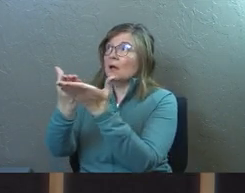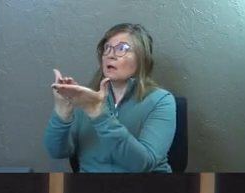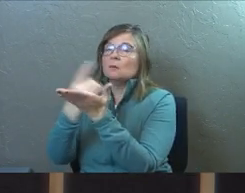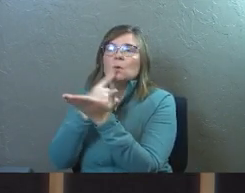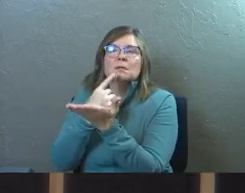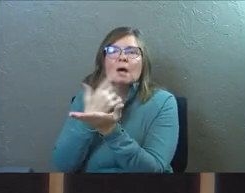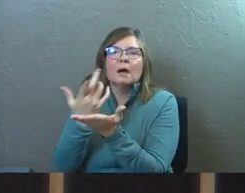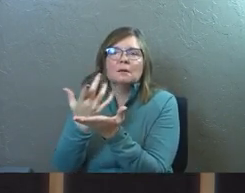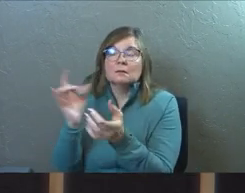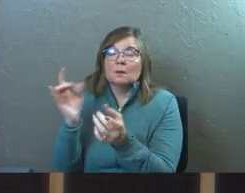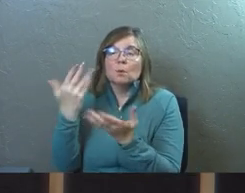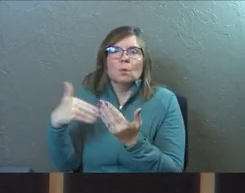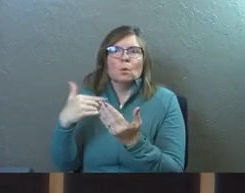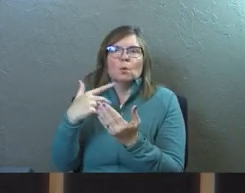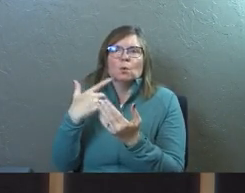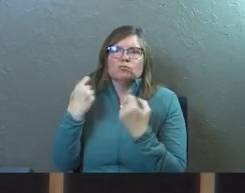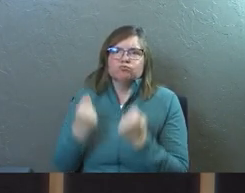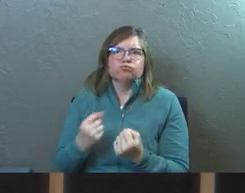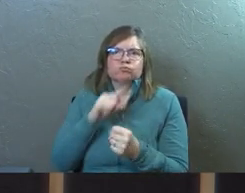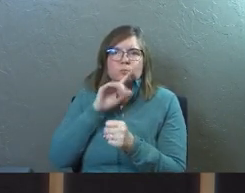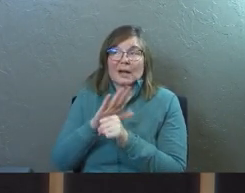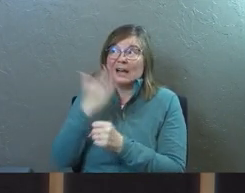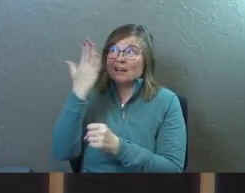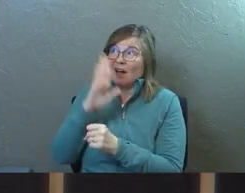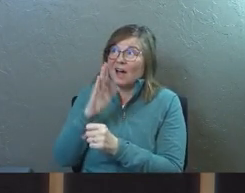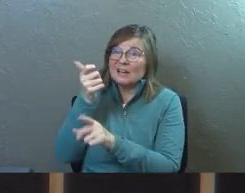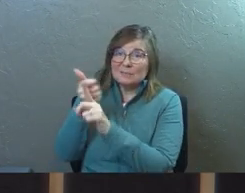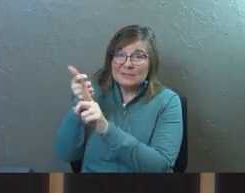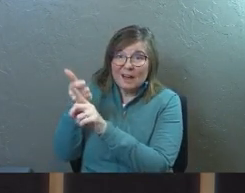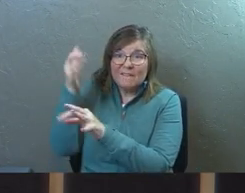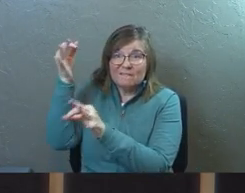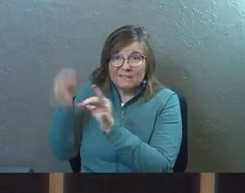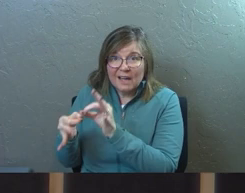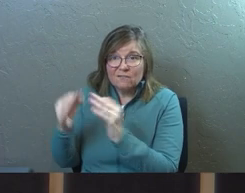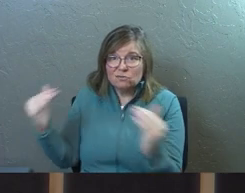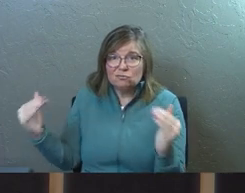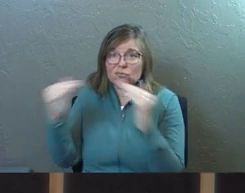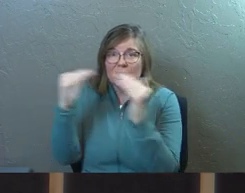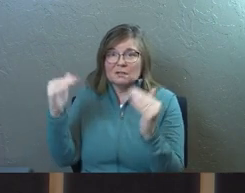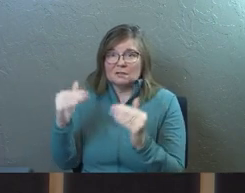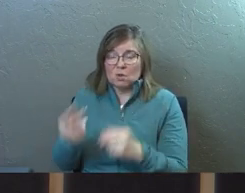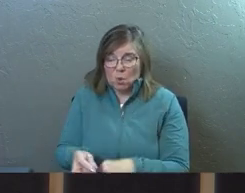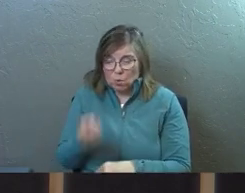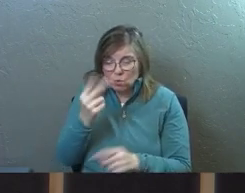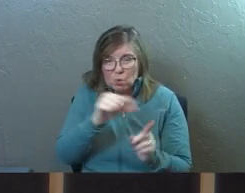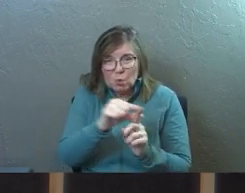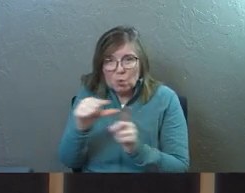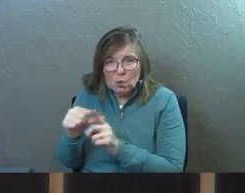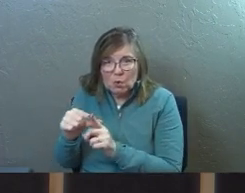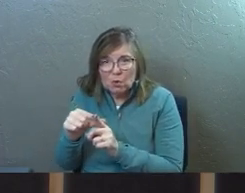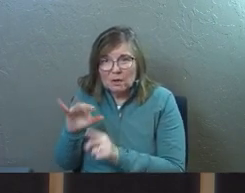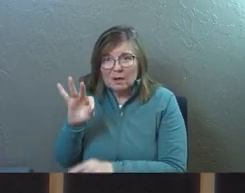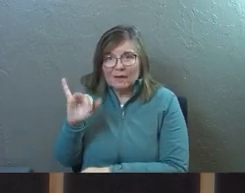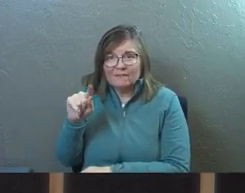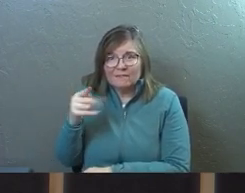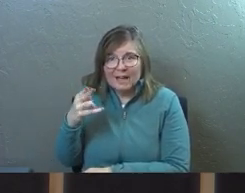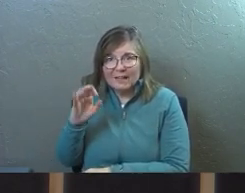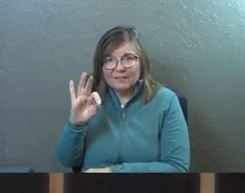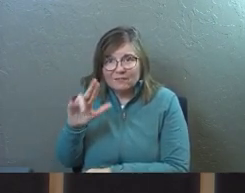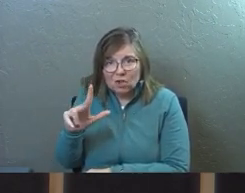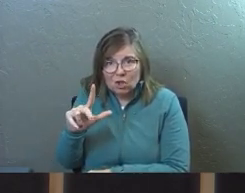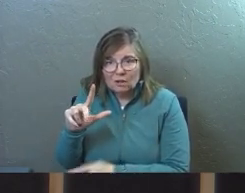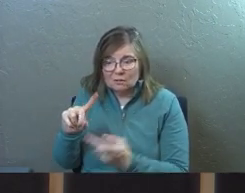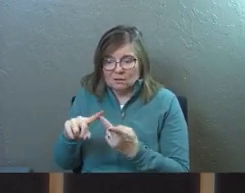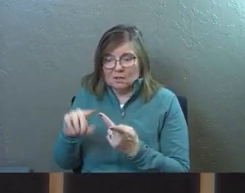it say there? This is an incredible promise. God is faithful and just. Those two words are massive. What's he saying?